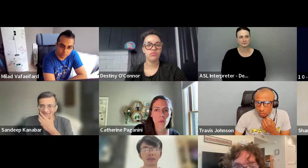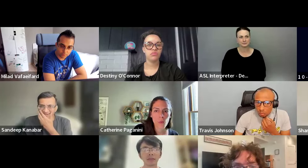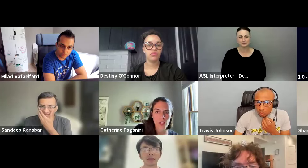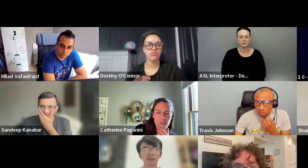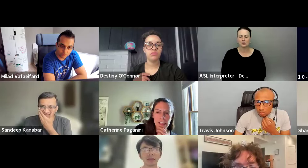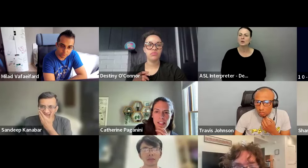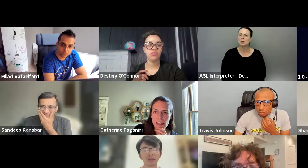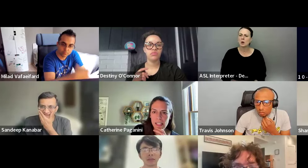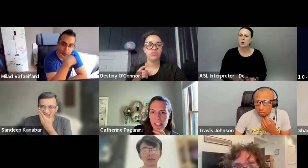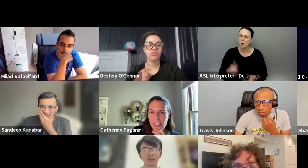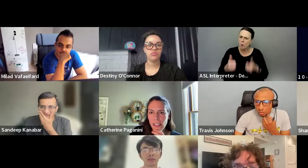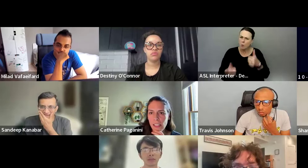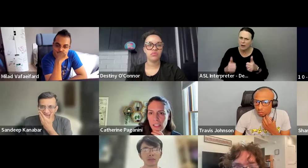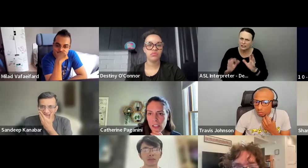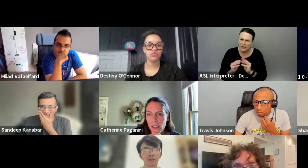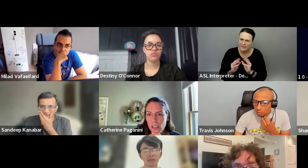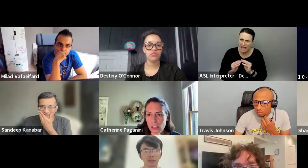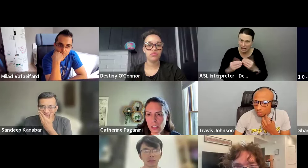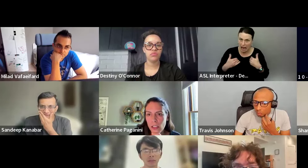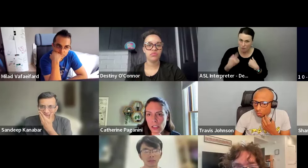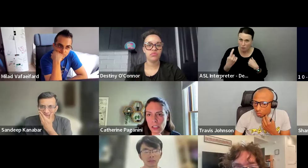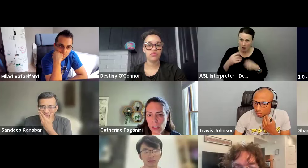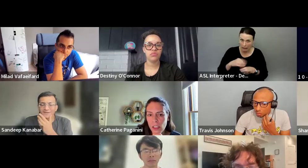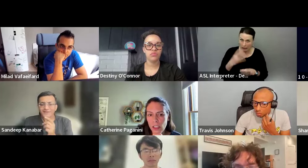So which event is that exactly? Uh,